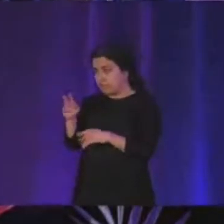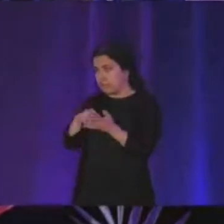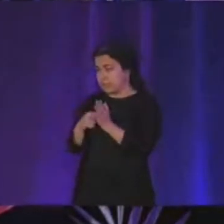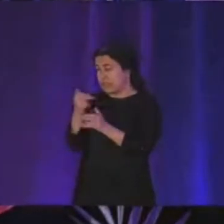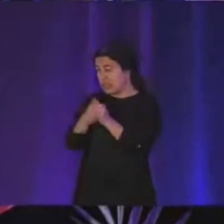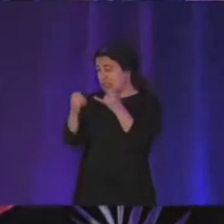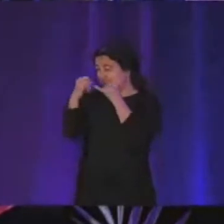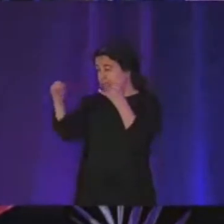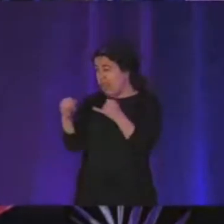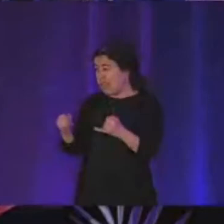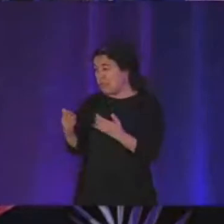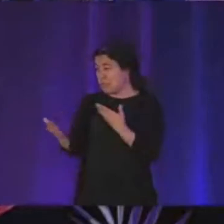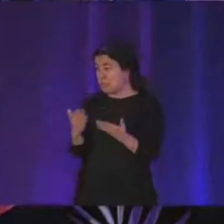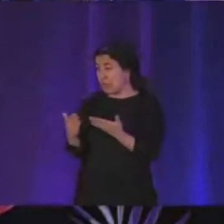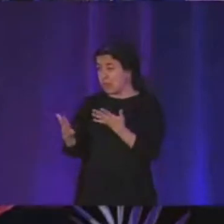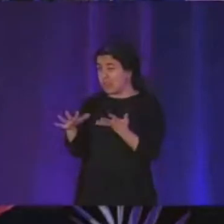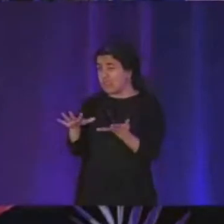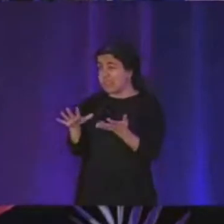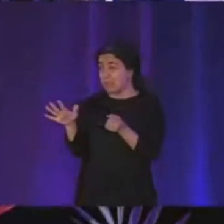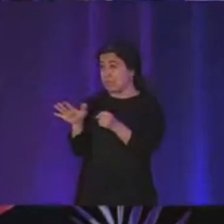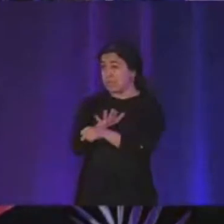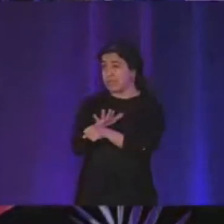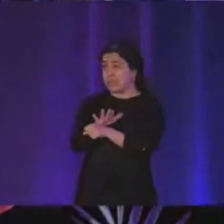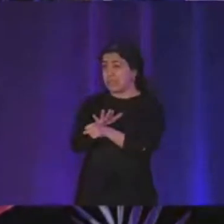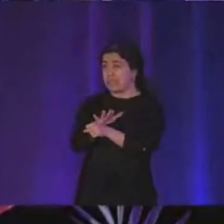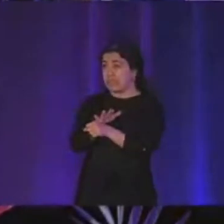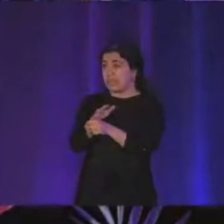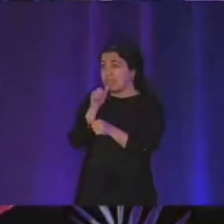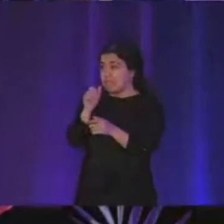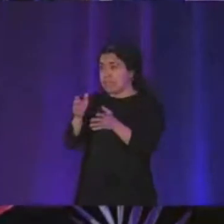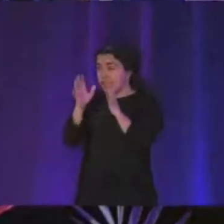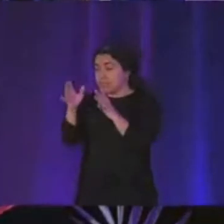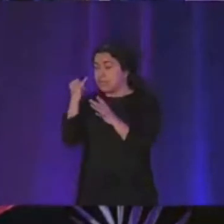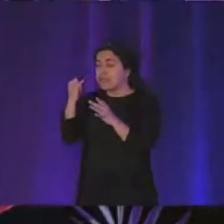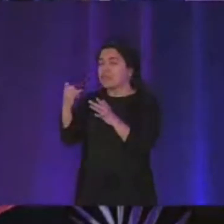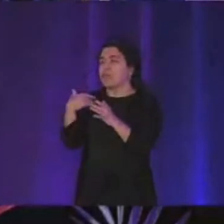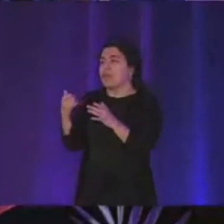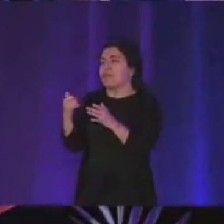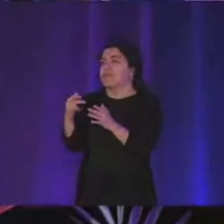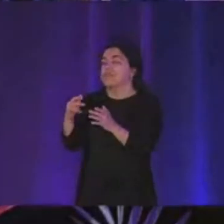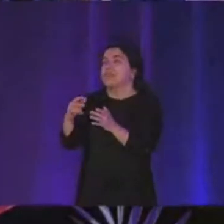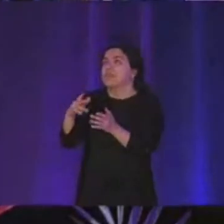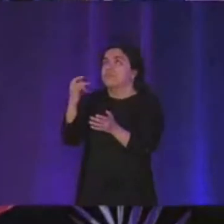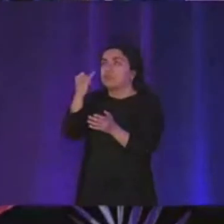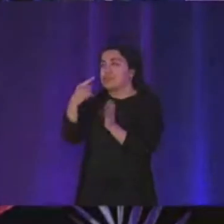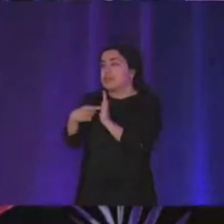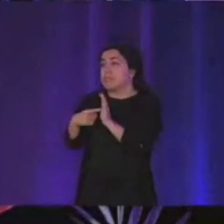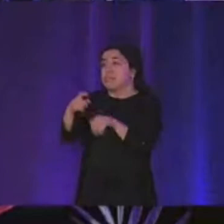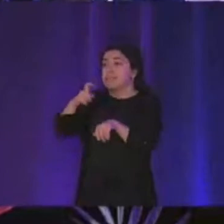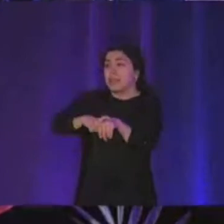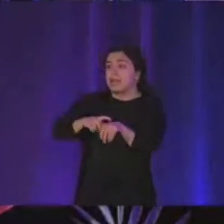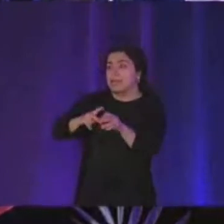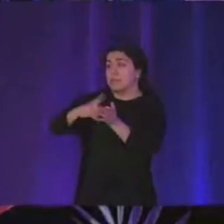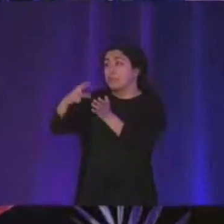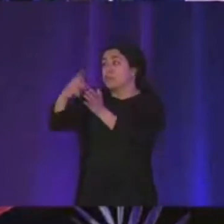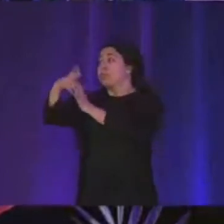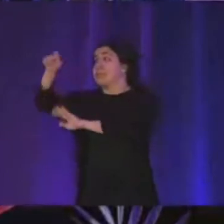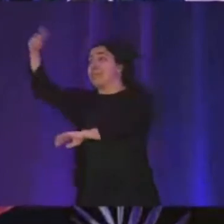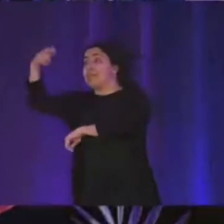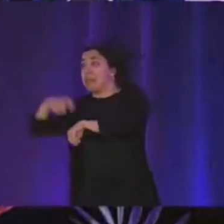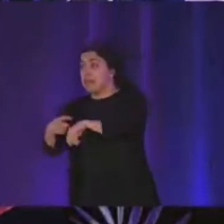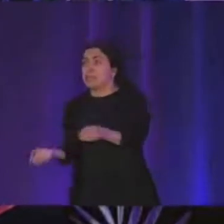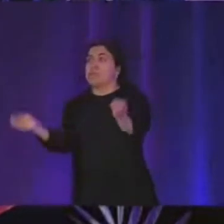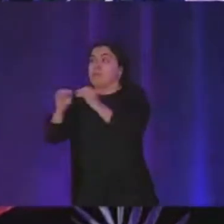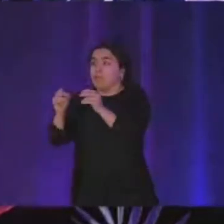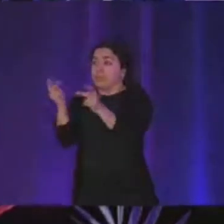completely negligible so even if you're like spending like 10x the amount of time uh passing this like it really